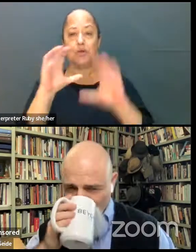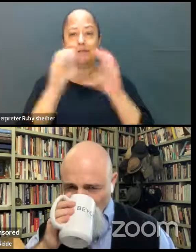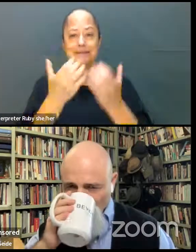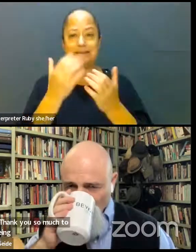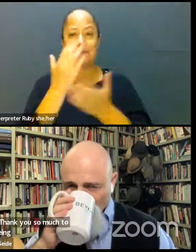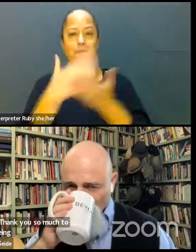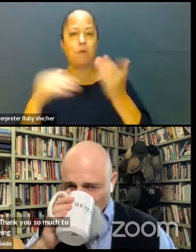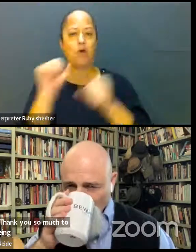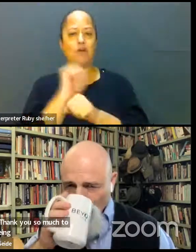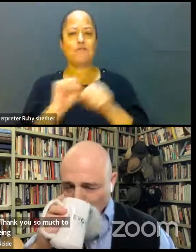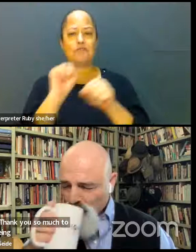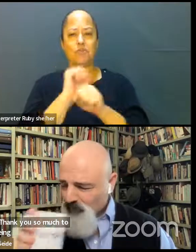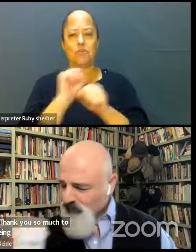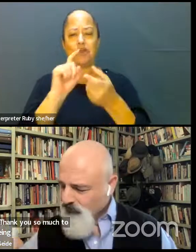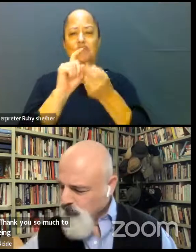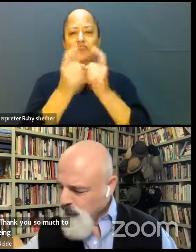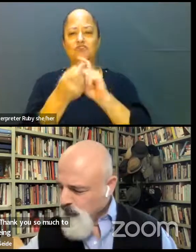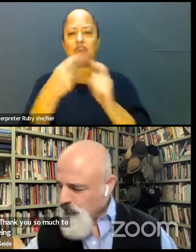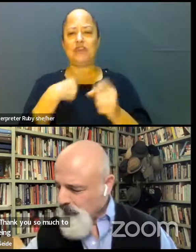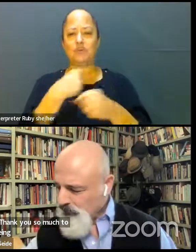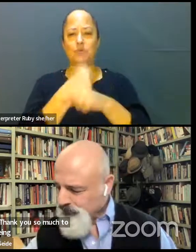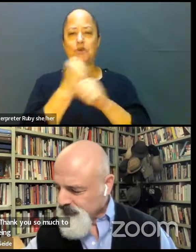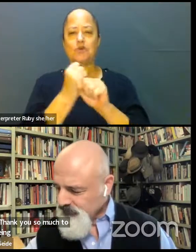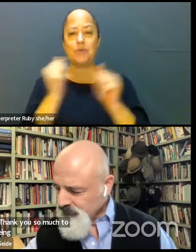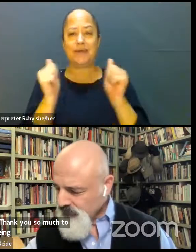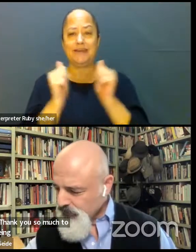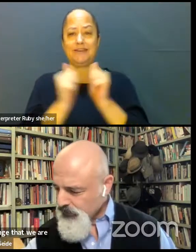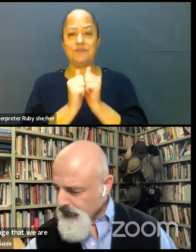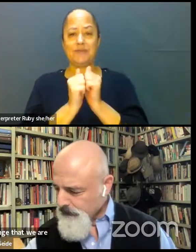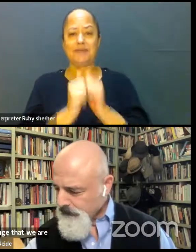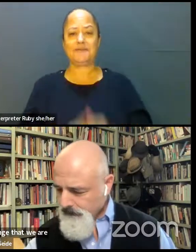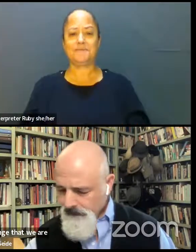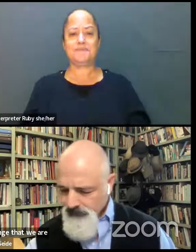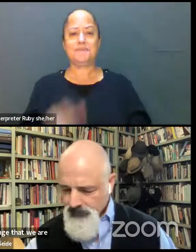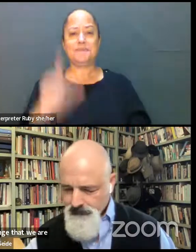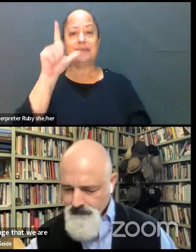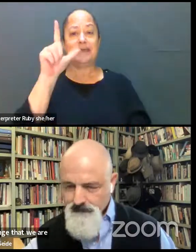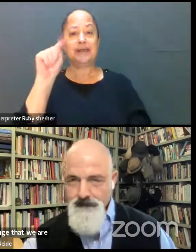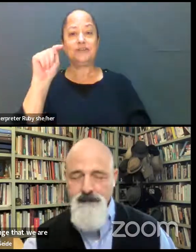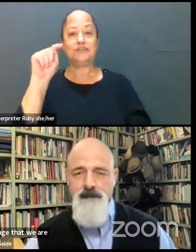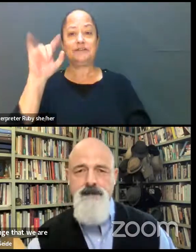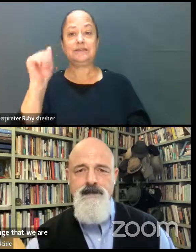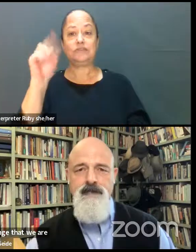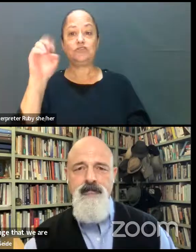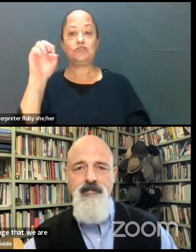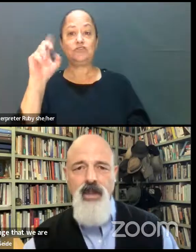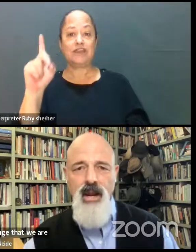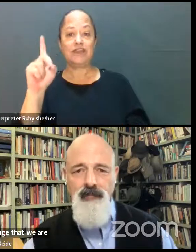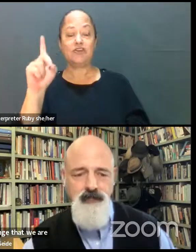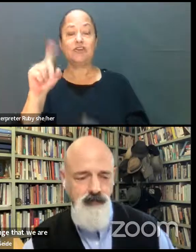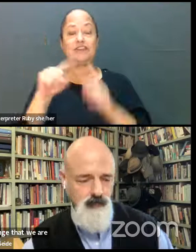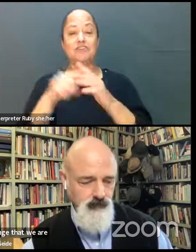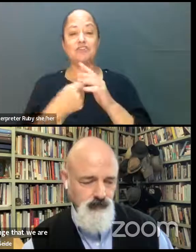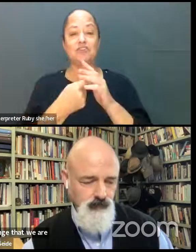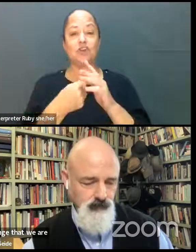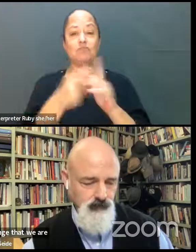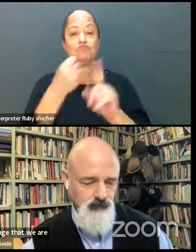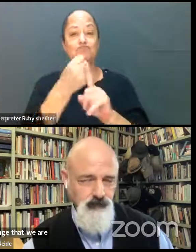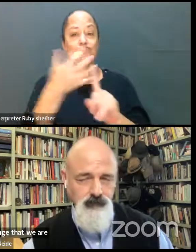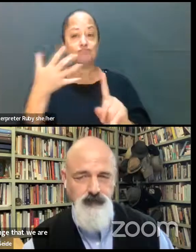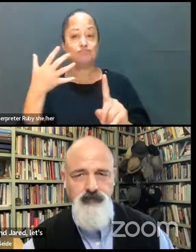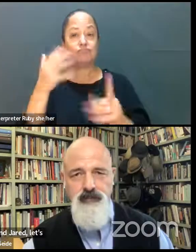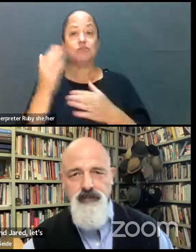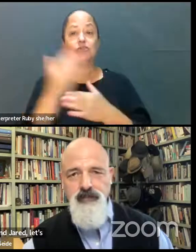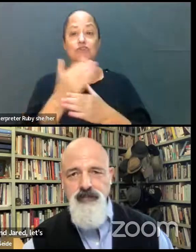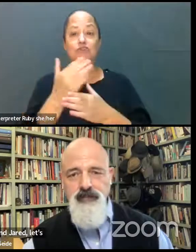That we are creating together. So LT and Jared, let's start first. Can you start by